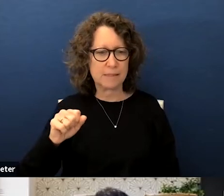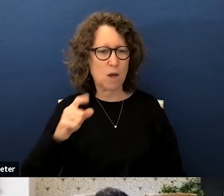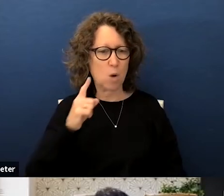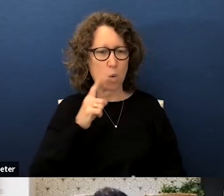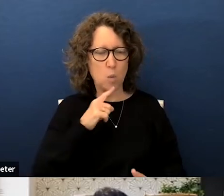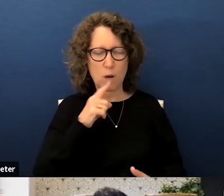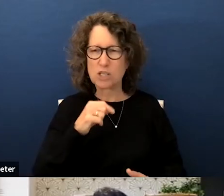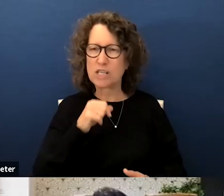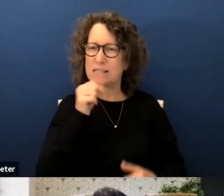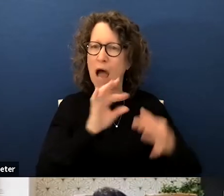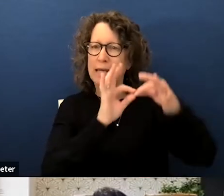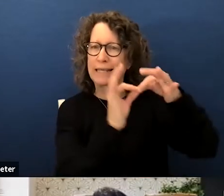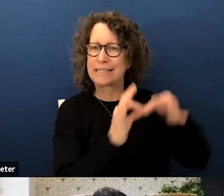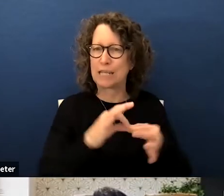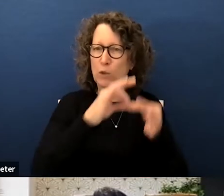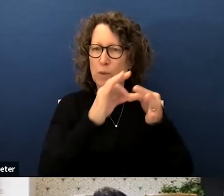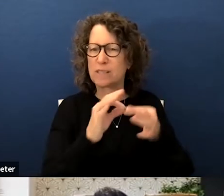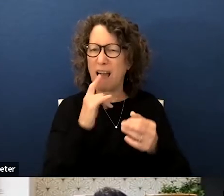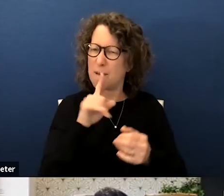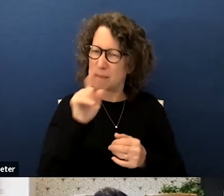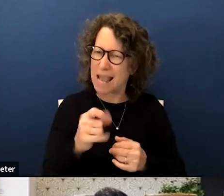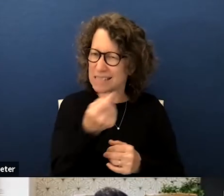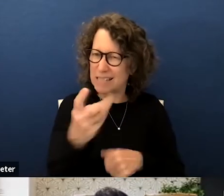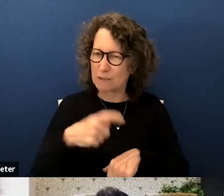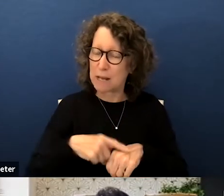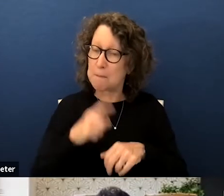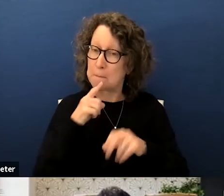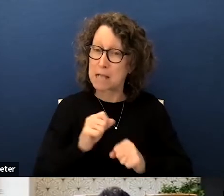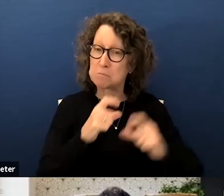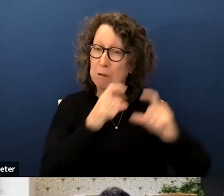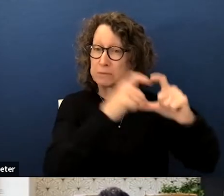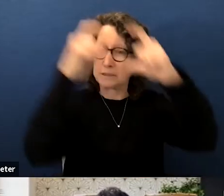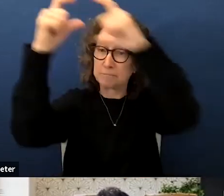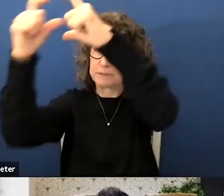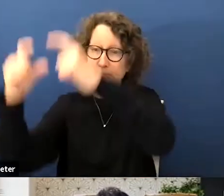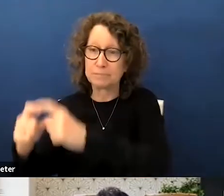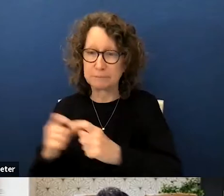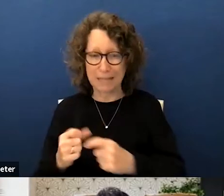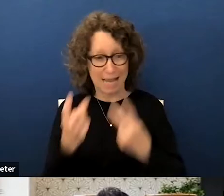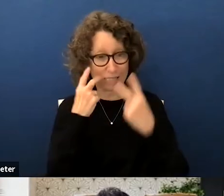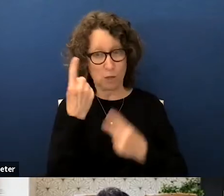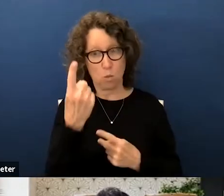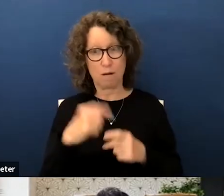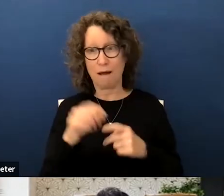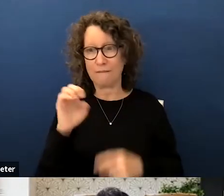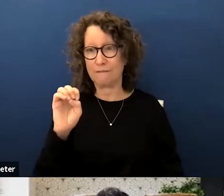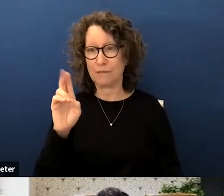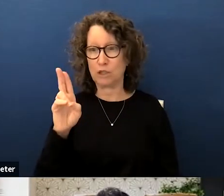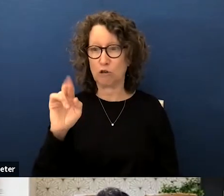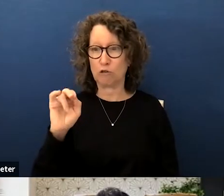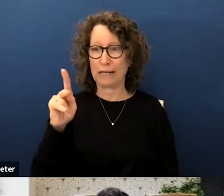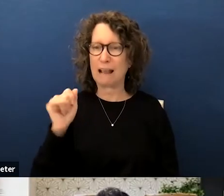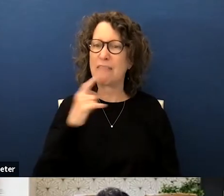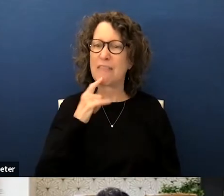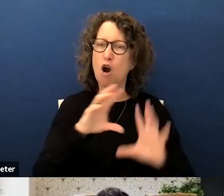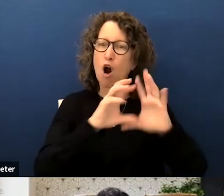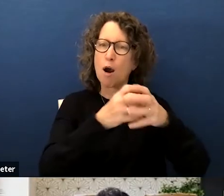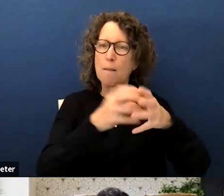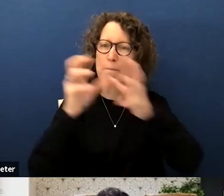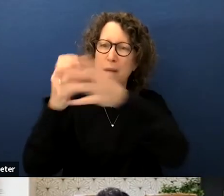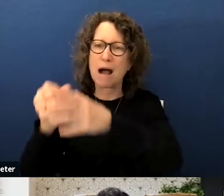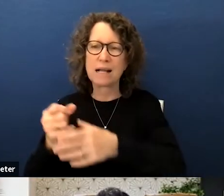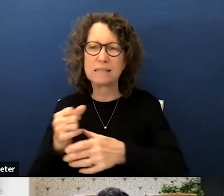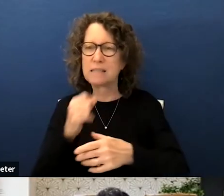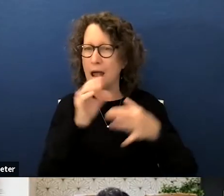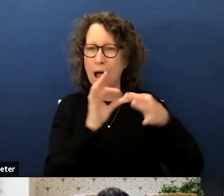a question i've been asking the last couple meetings is that possible and i'm looking at one on my screen of eureka where there's pockets that are not